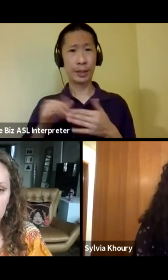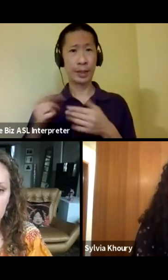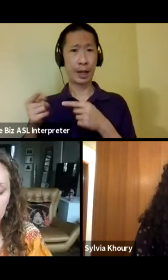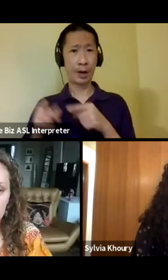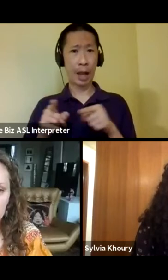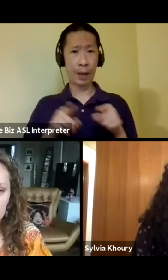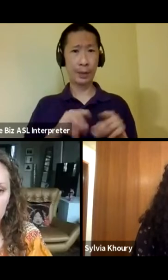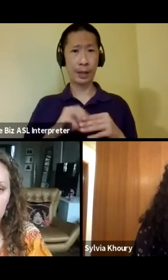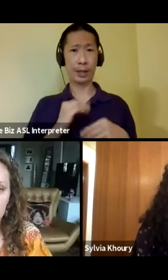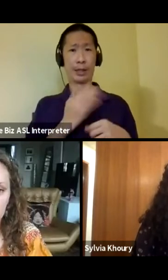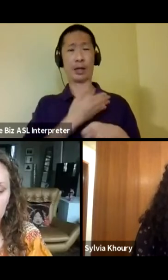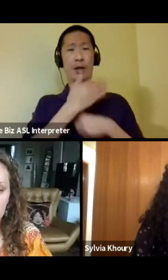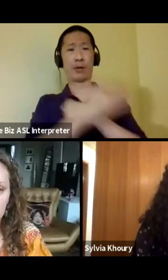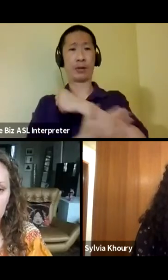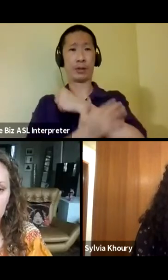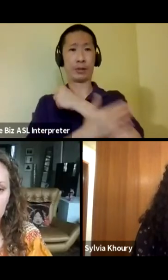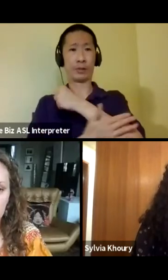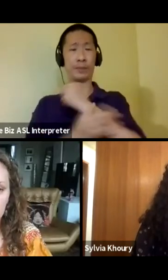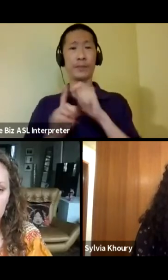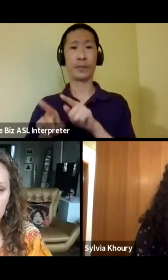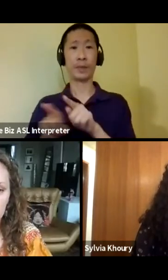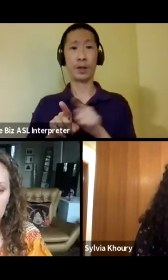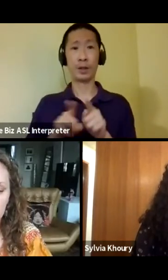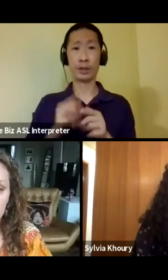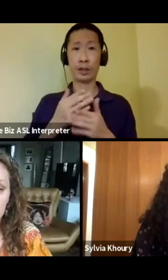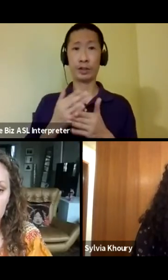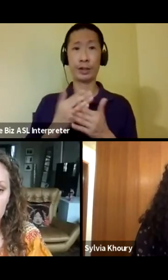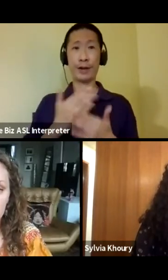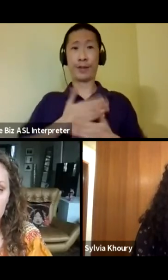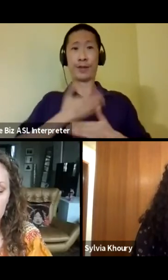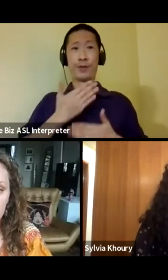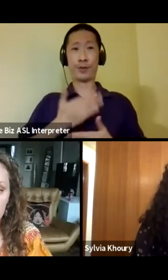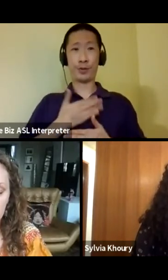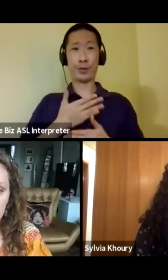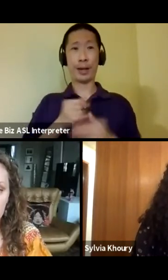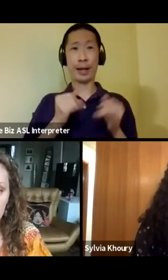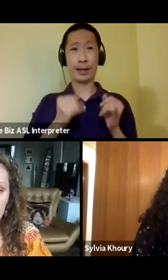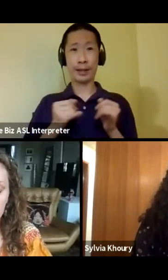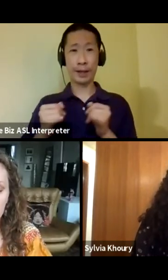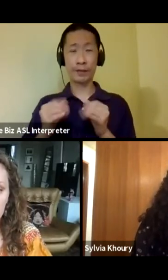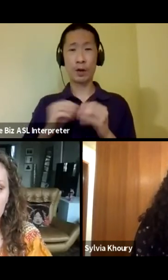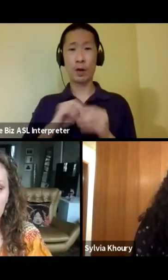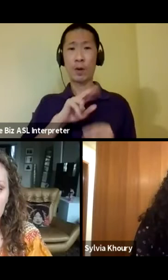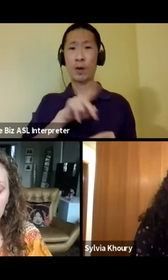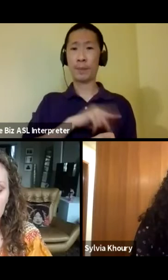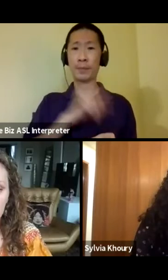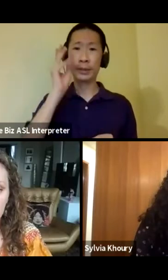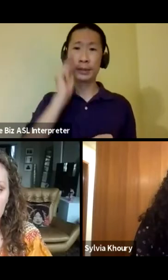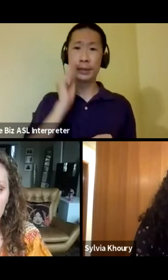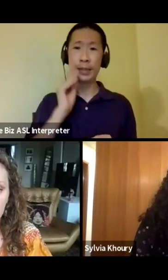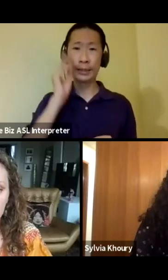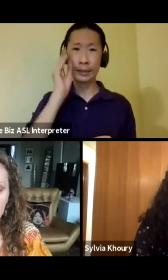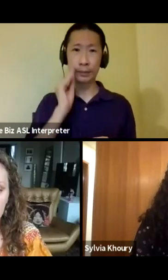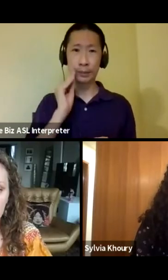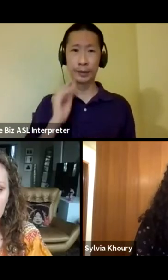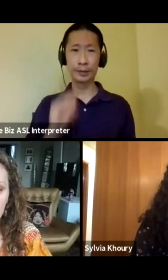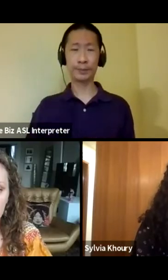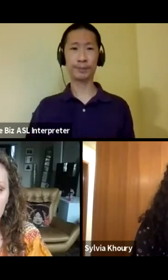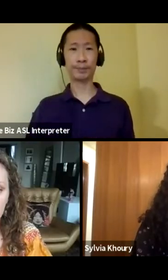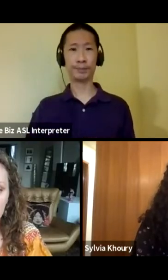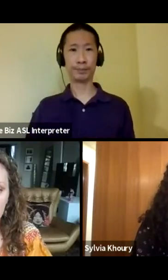in our countries, um, but also sharing the joy and the individual and more personal experiences. Um,